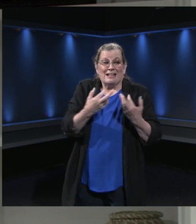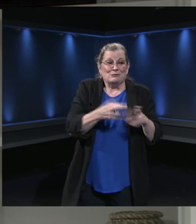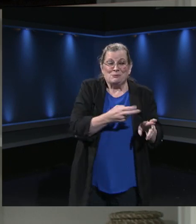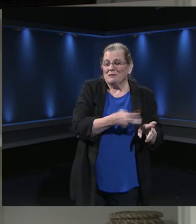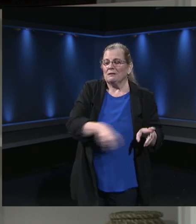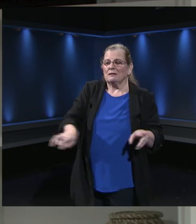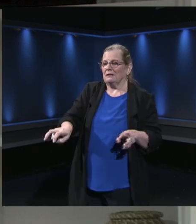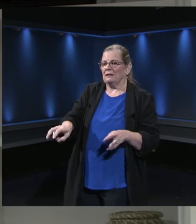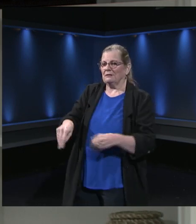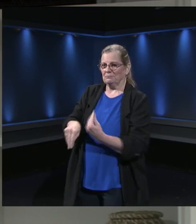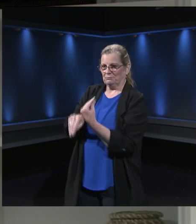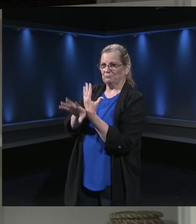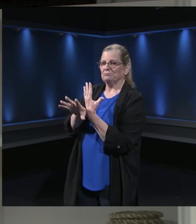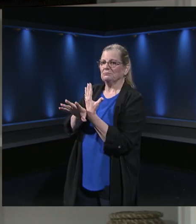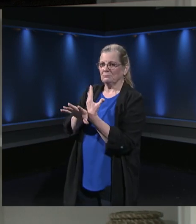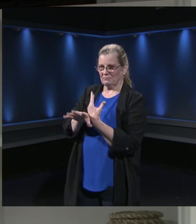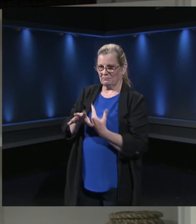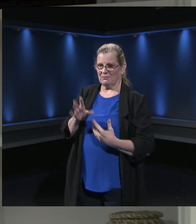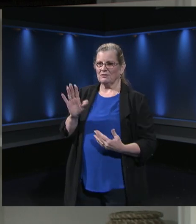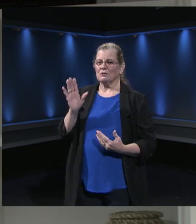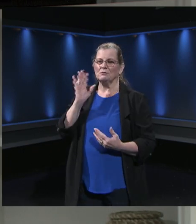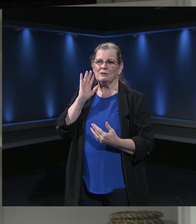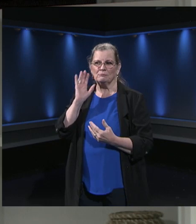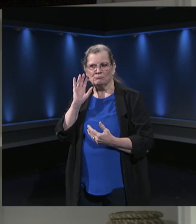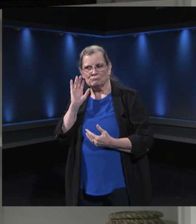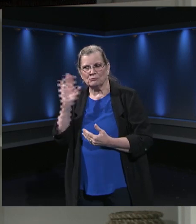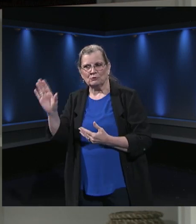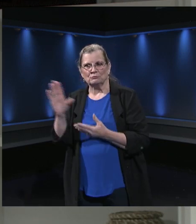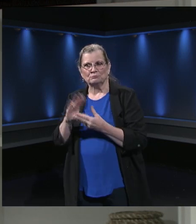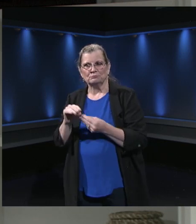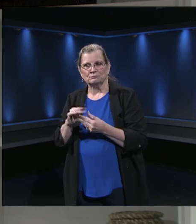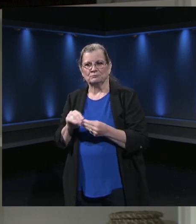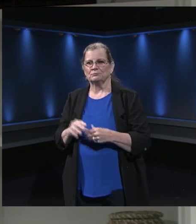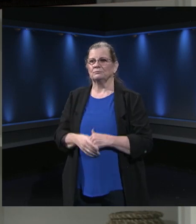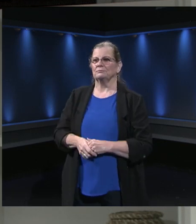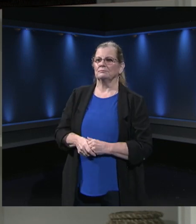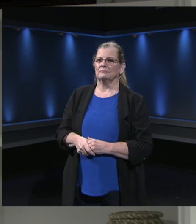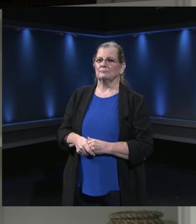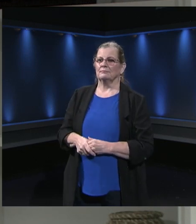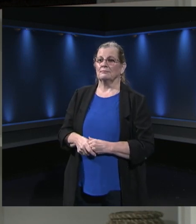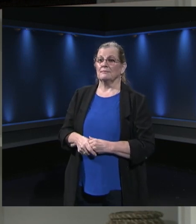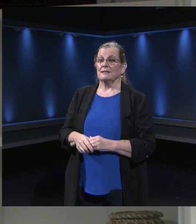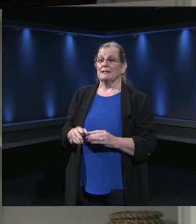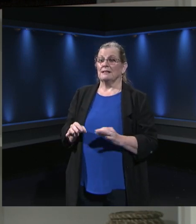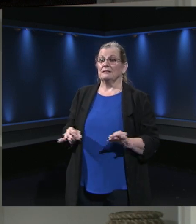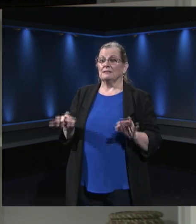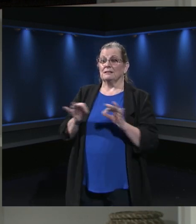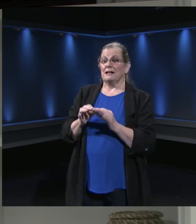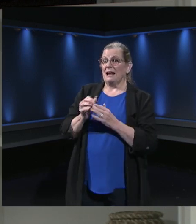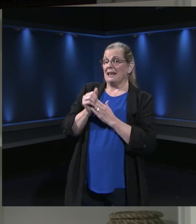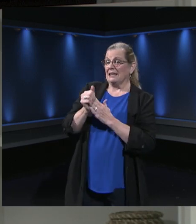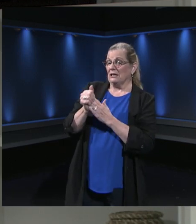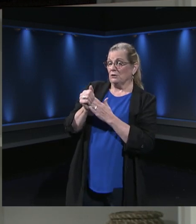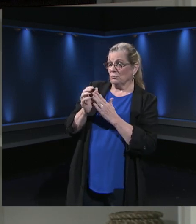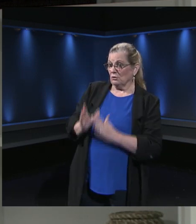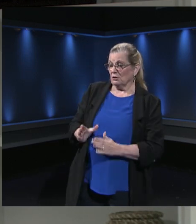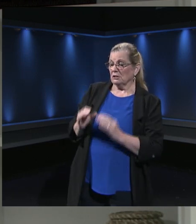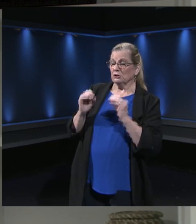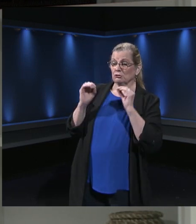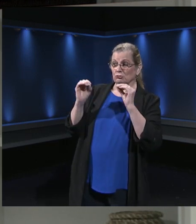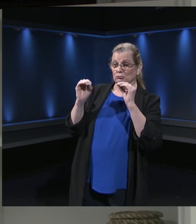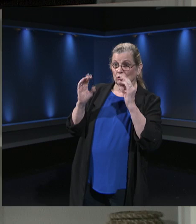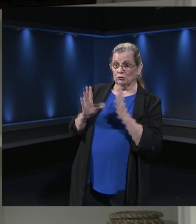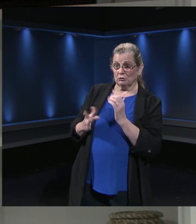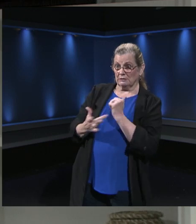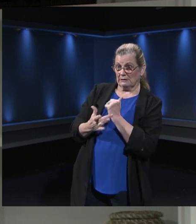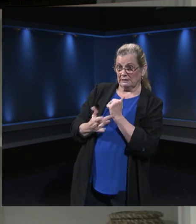her shortly and hear about her experiences. I also have a key leader in our instructional technology world, our IT